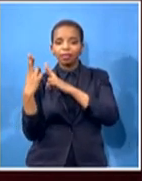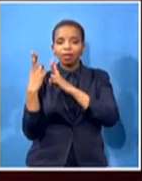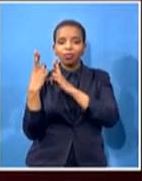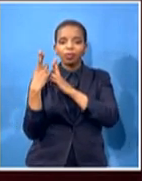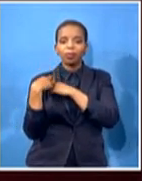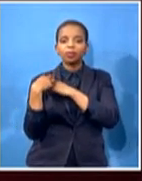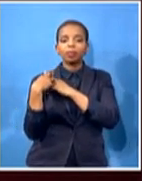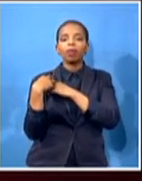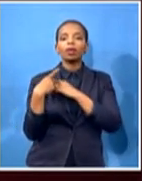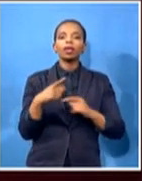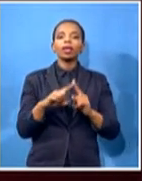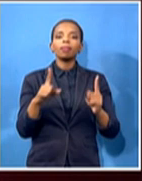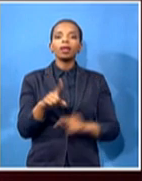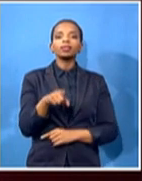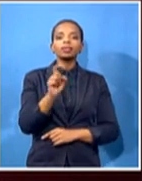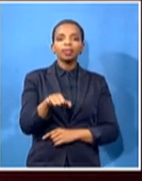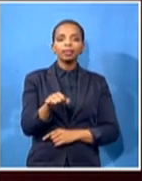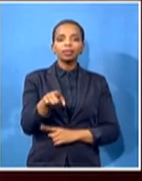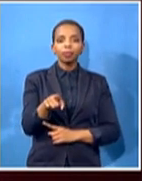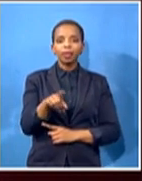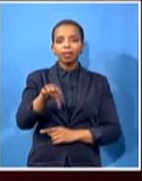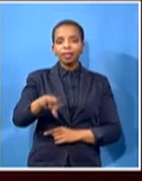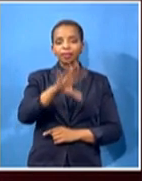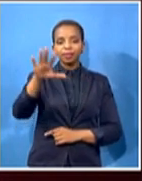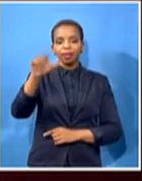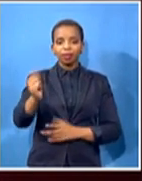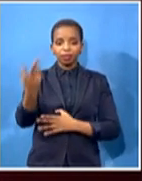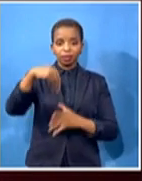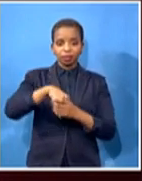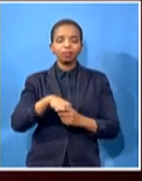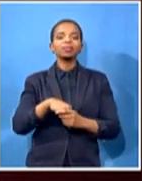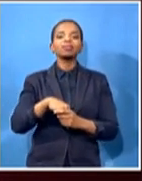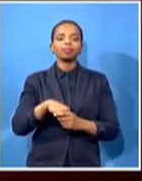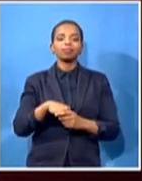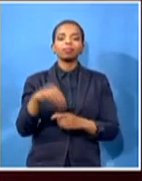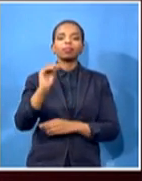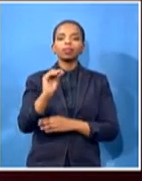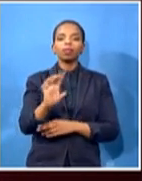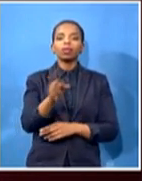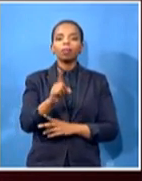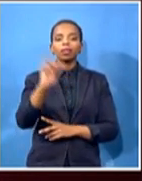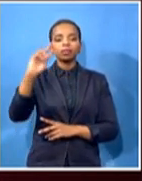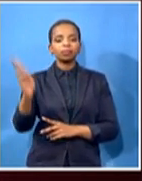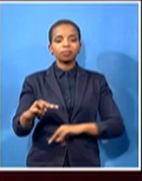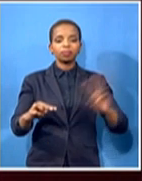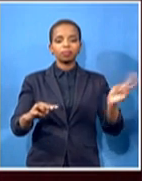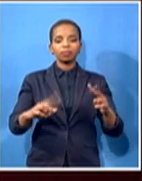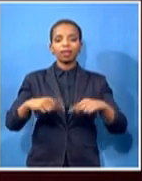African track, and there have been different persons that have been sort of pointed out or investigated.